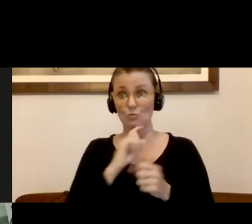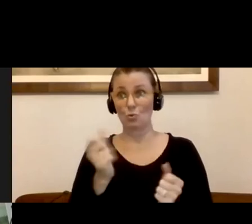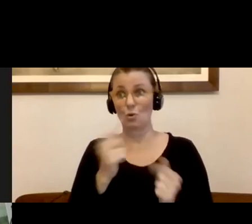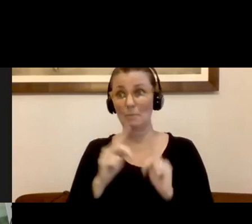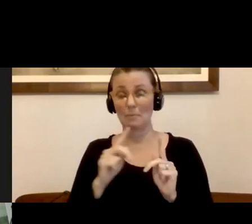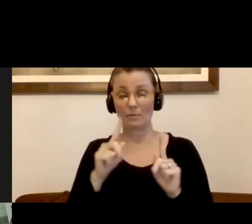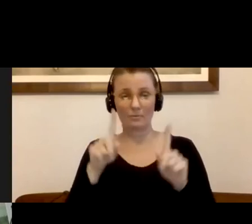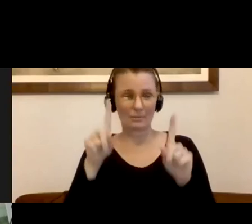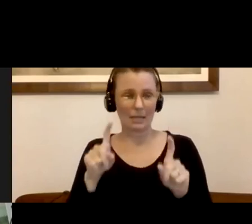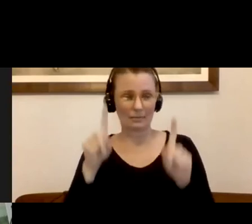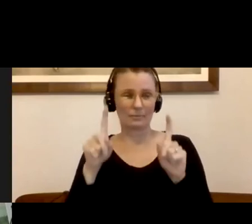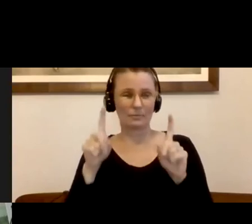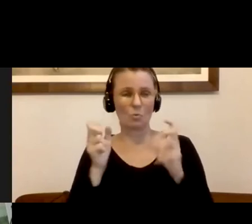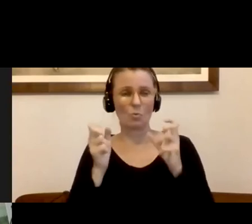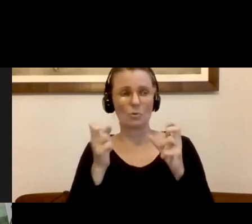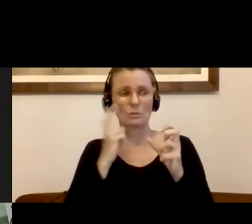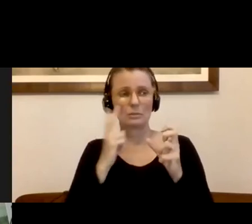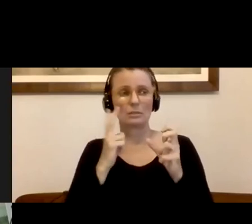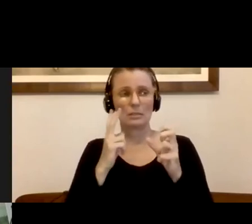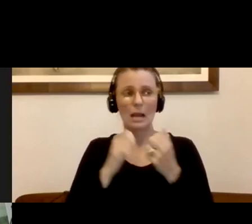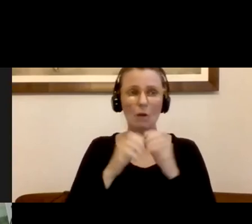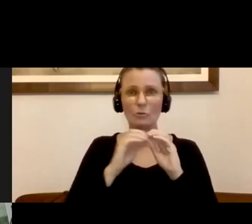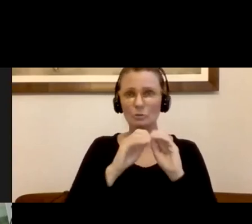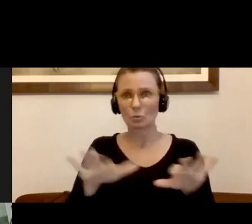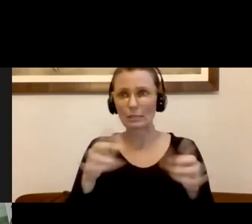that we can see how that spread is actually happening within our community.